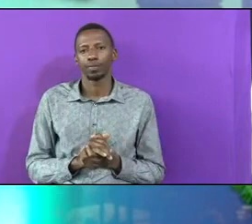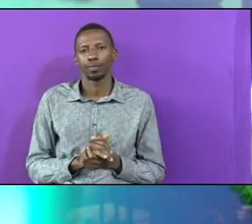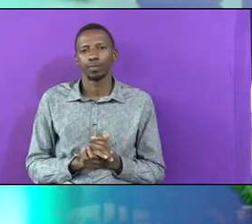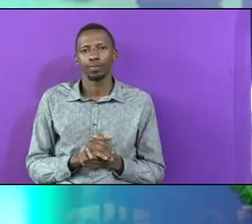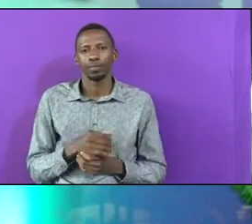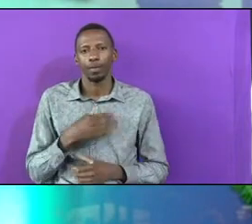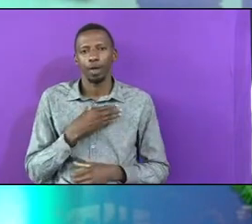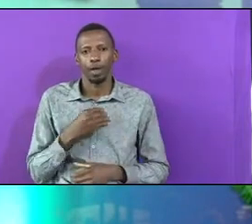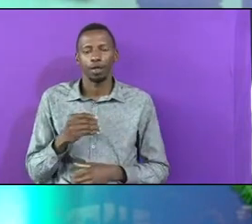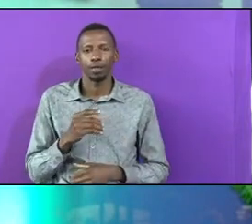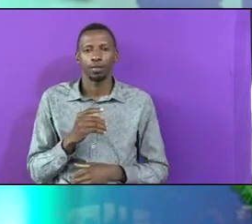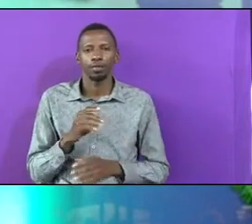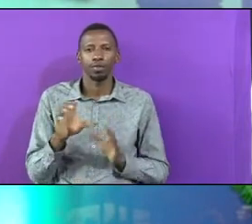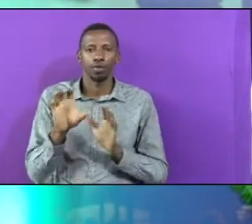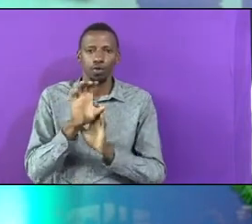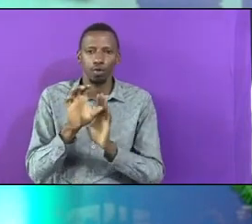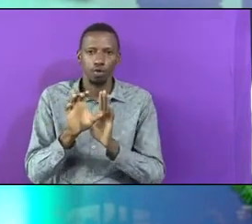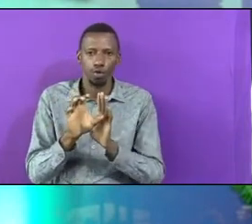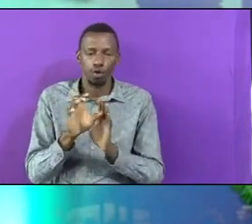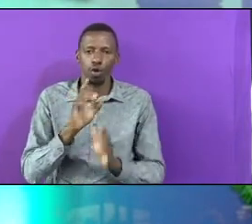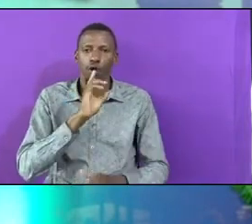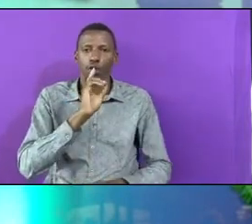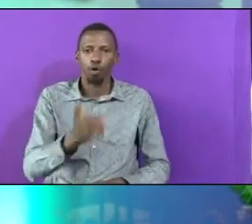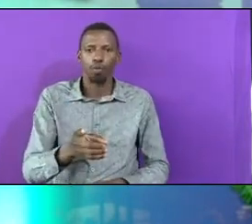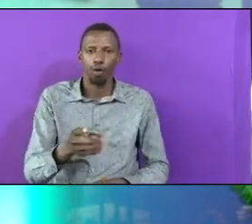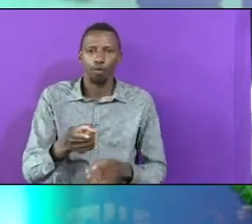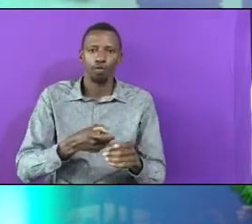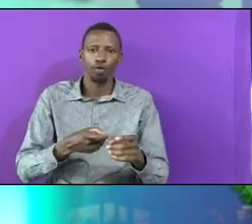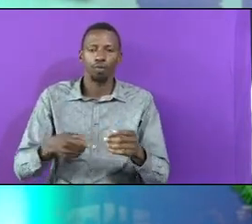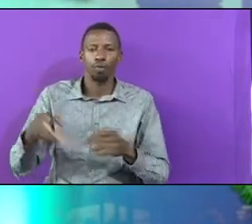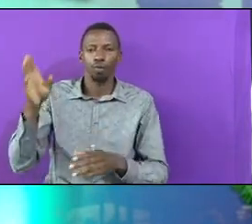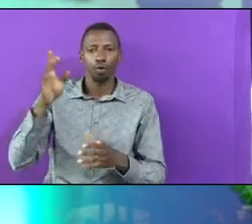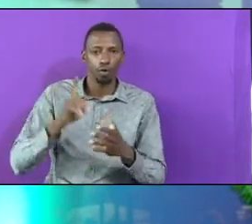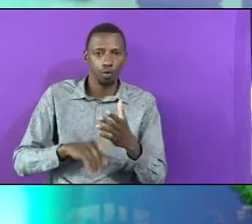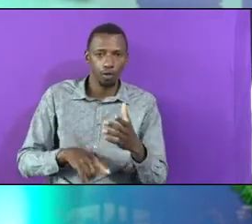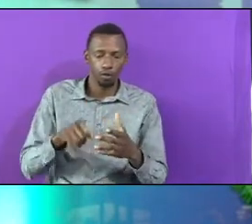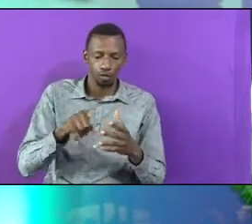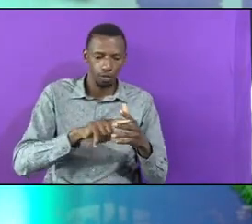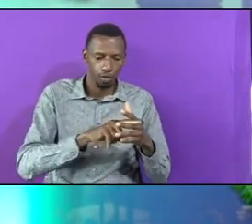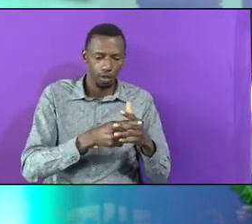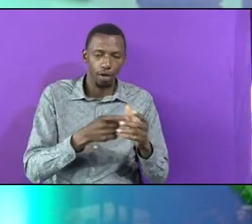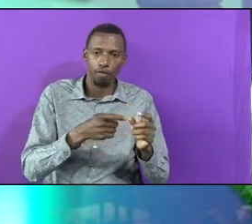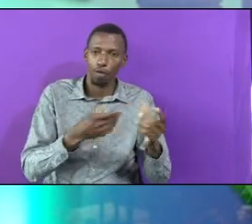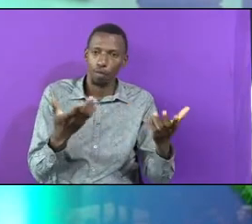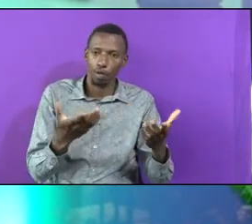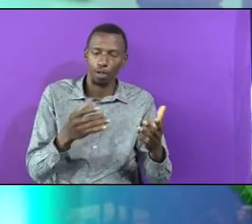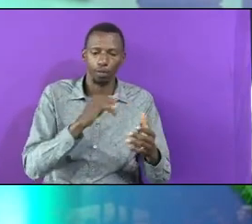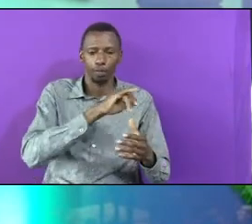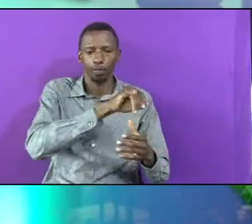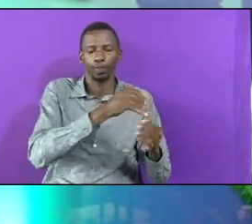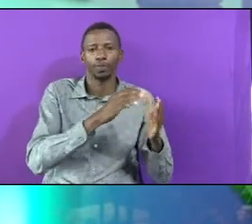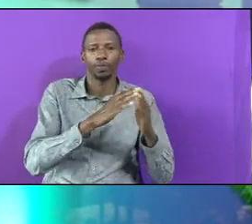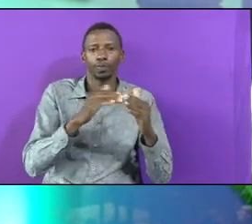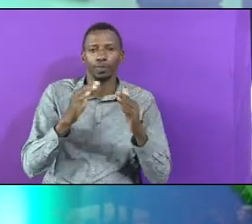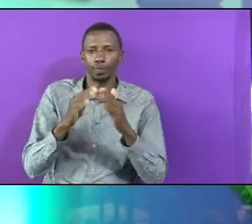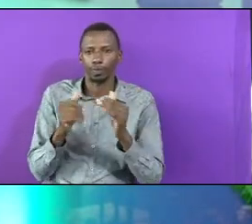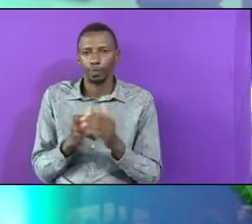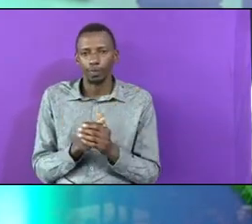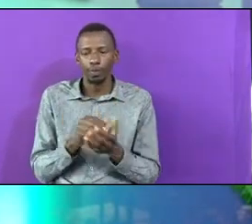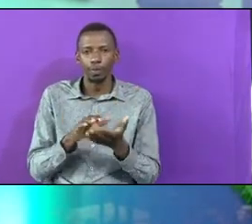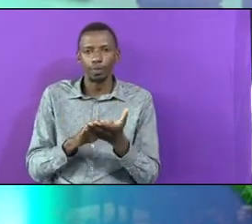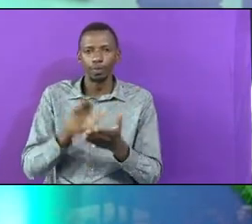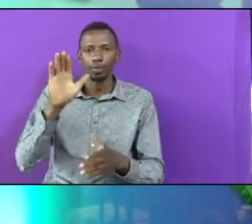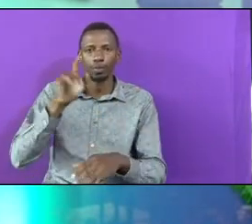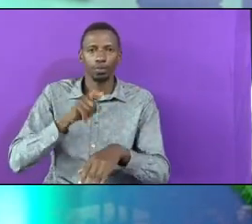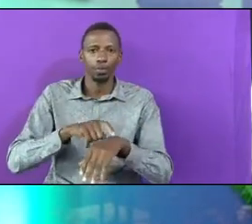And the Commandment From God Is that You begin From where Jerusalem Most of The time